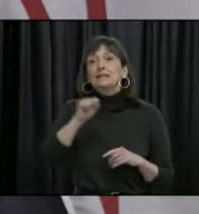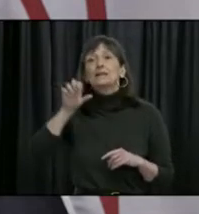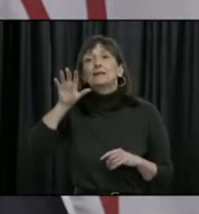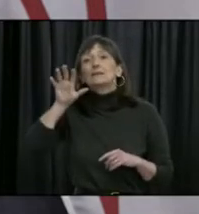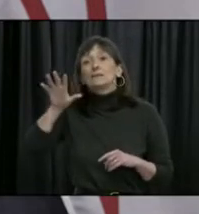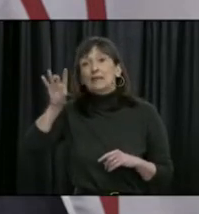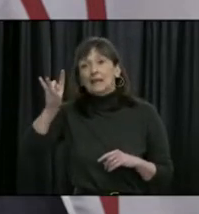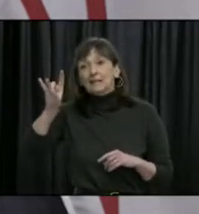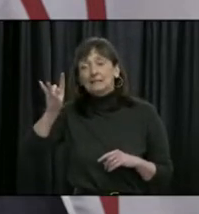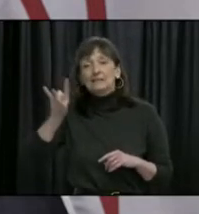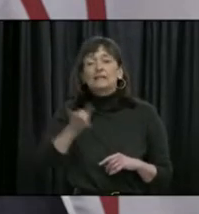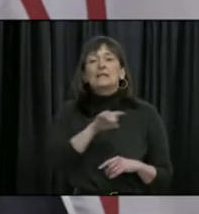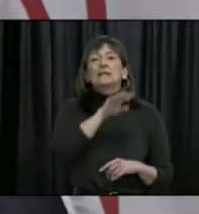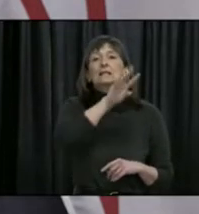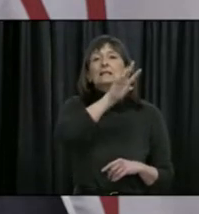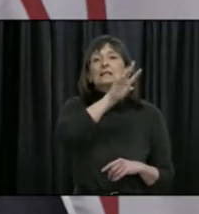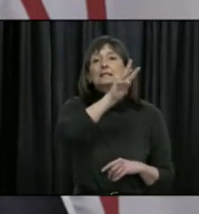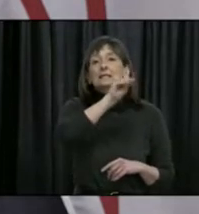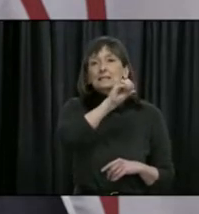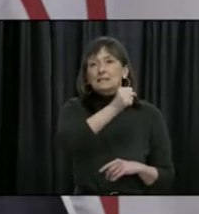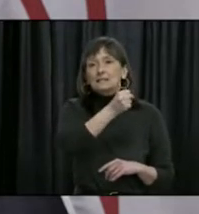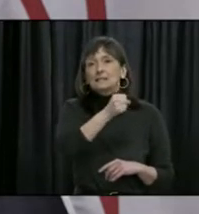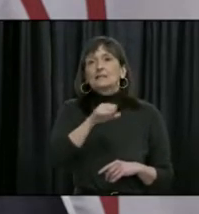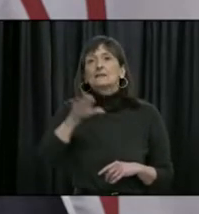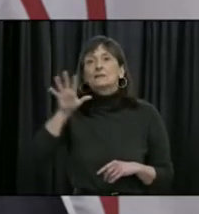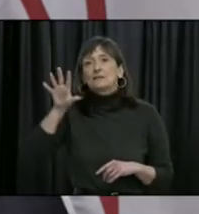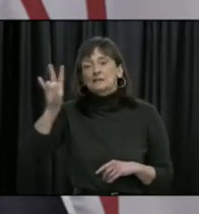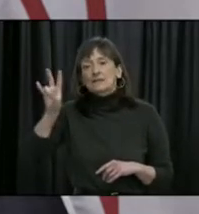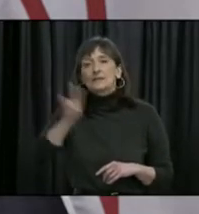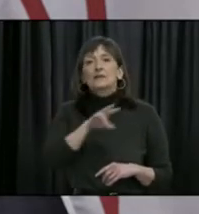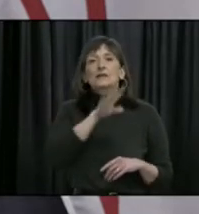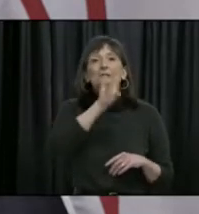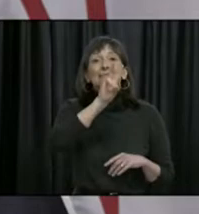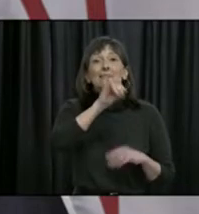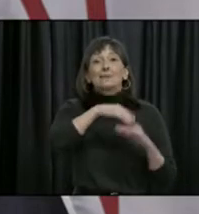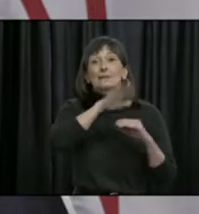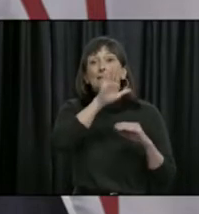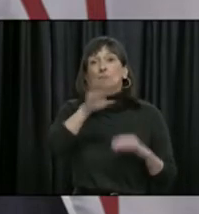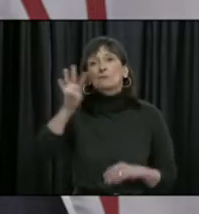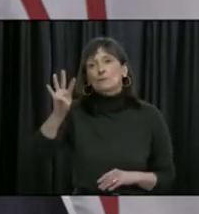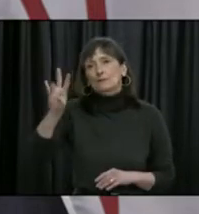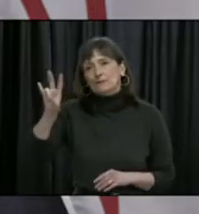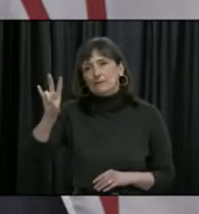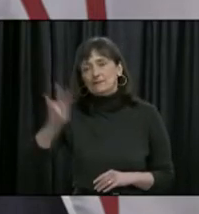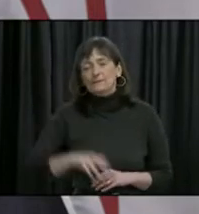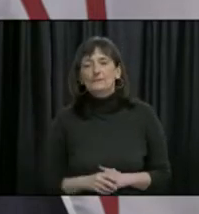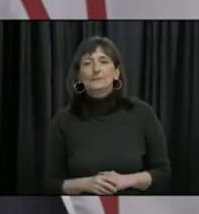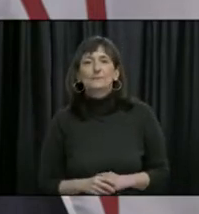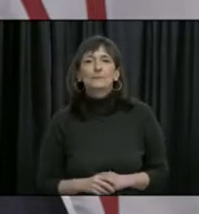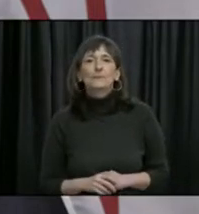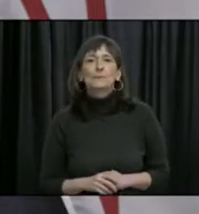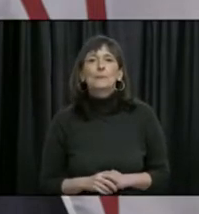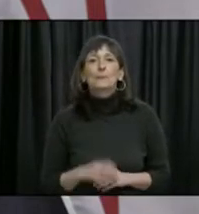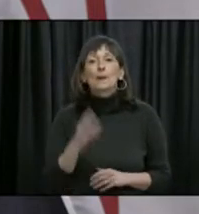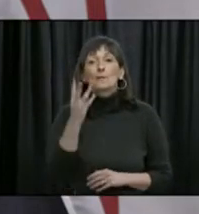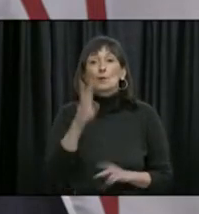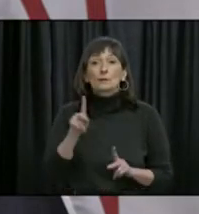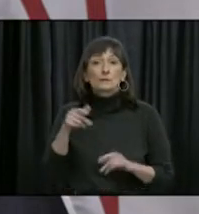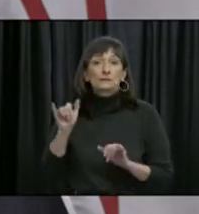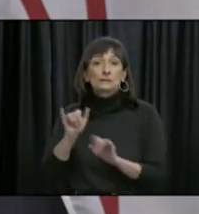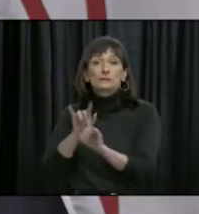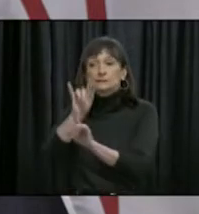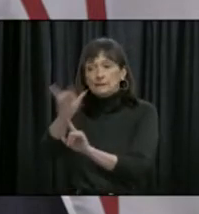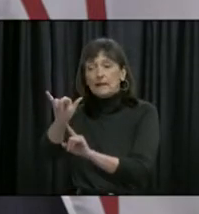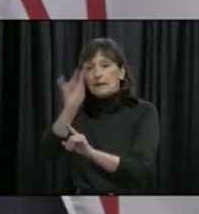59, 57 between 60 and 69, and 47 who are 70 and above. Four people are in hospital